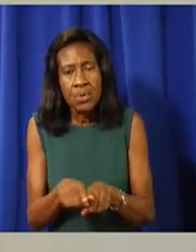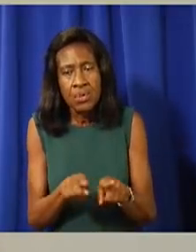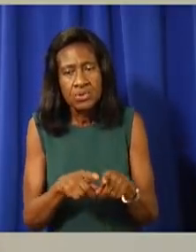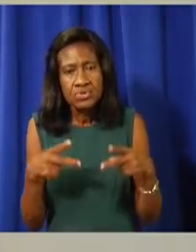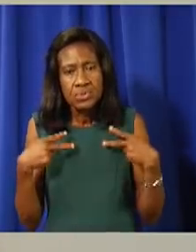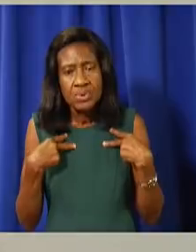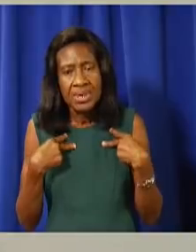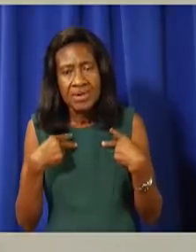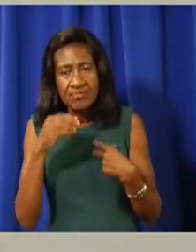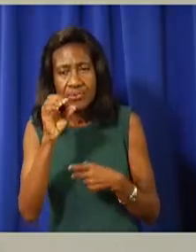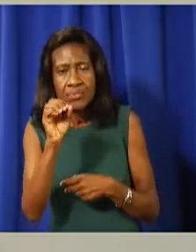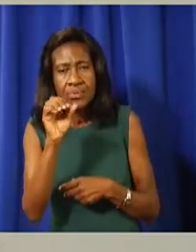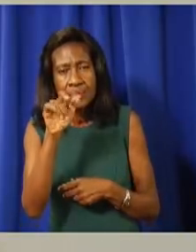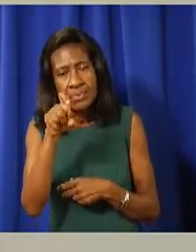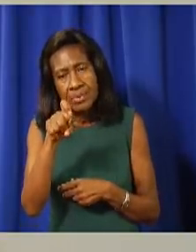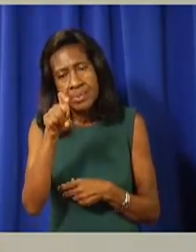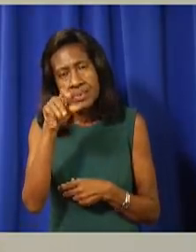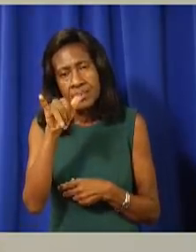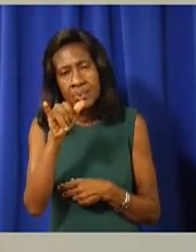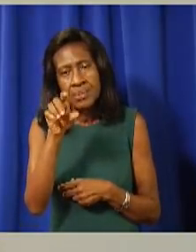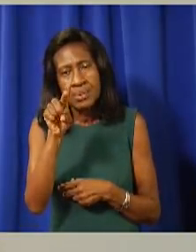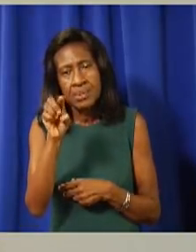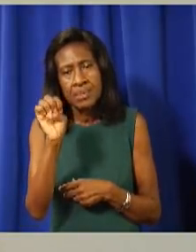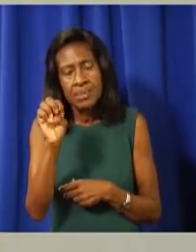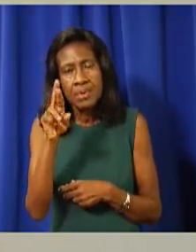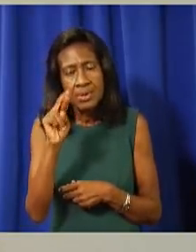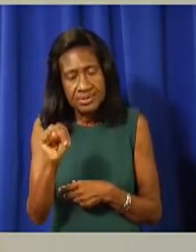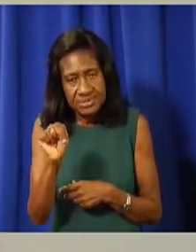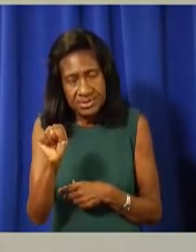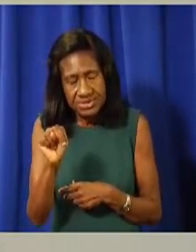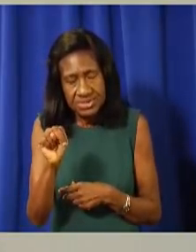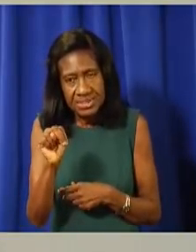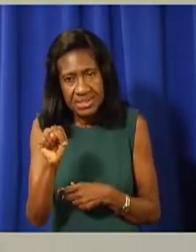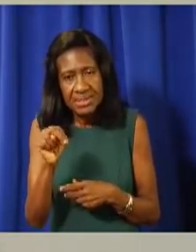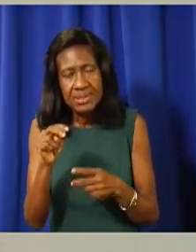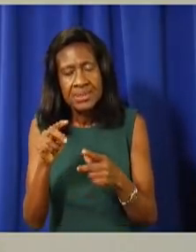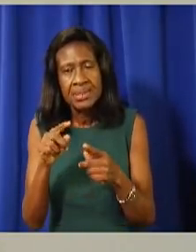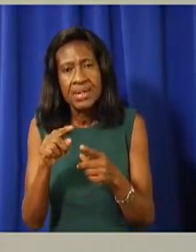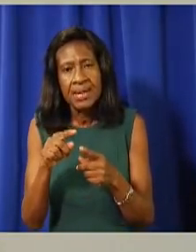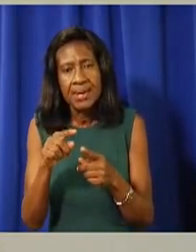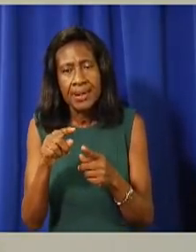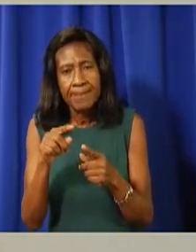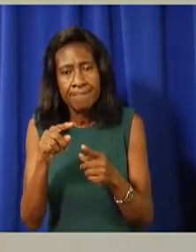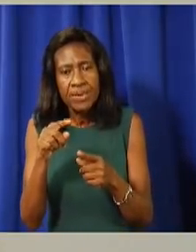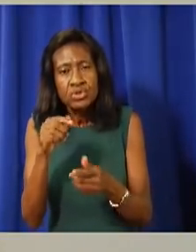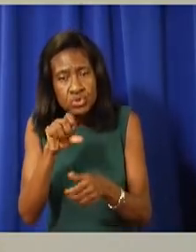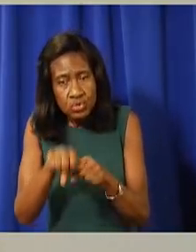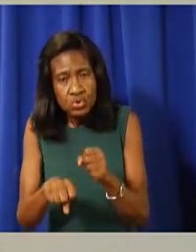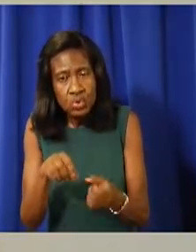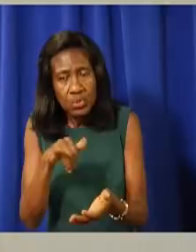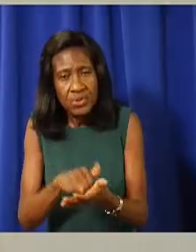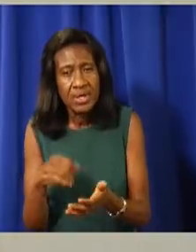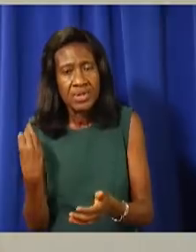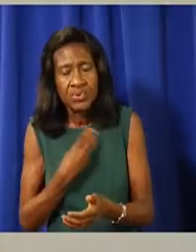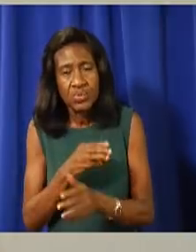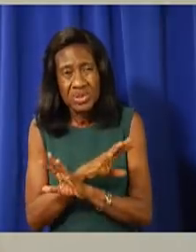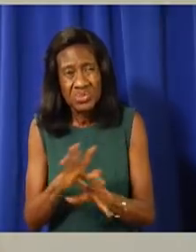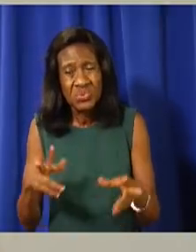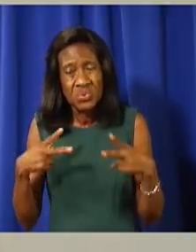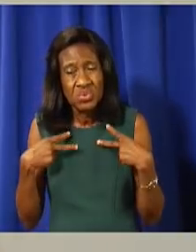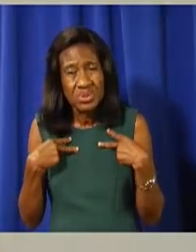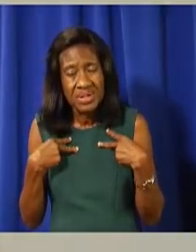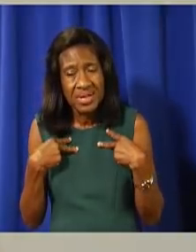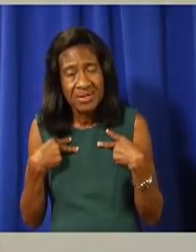contingency plan in place to avoid the unfortunate medical oxygen shortages being seen in other